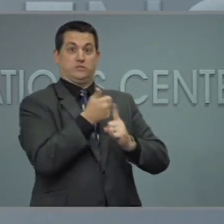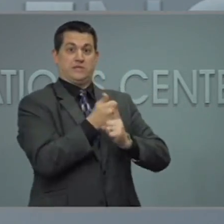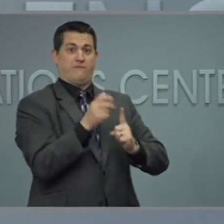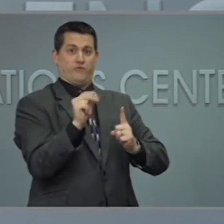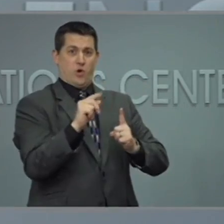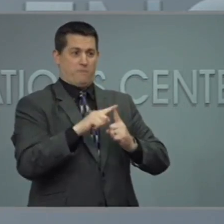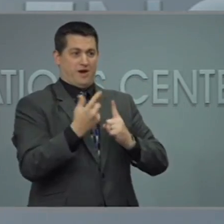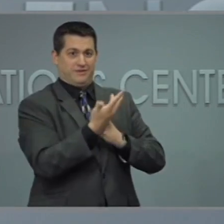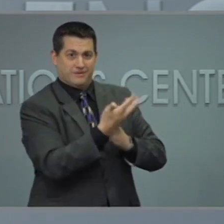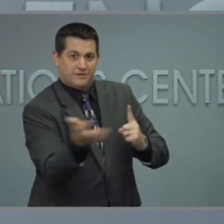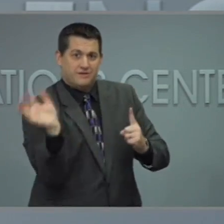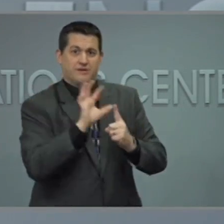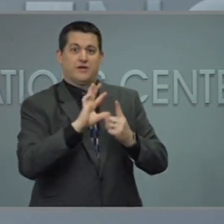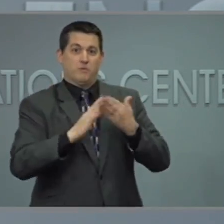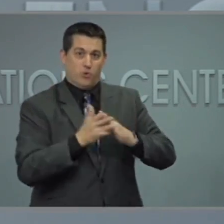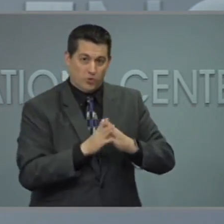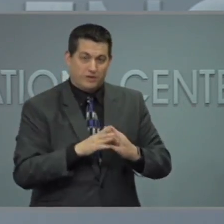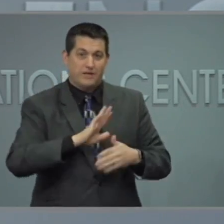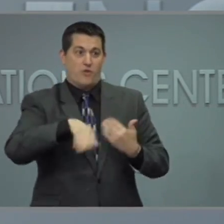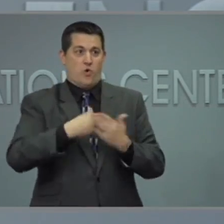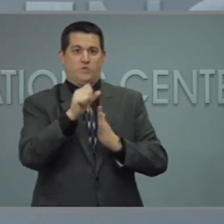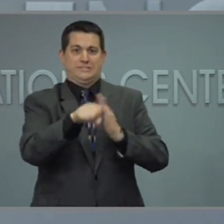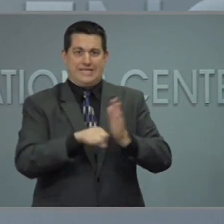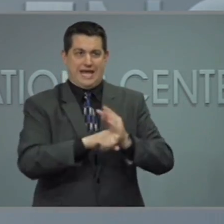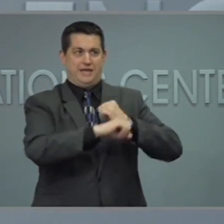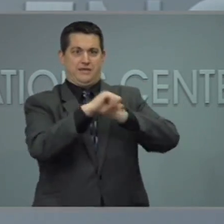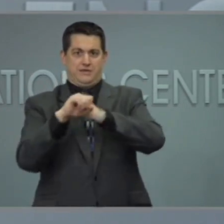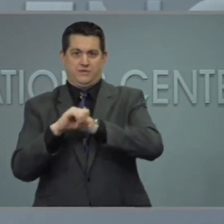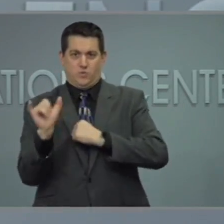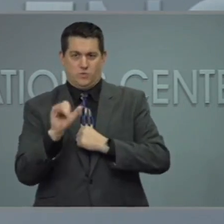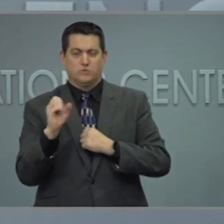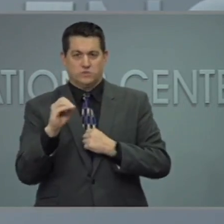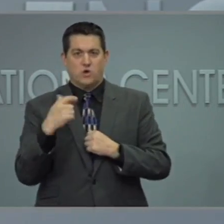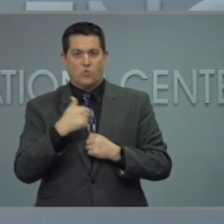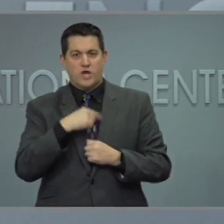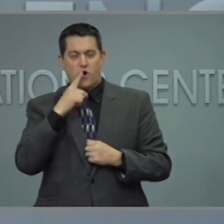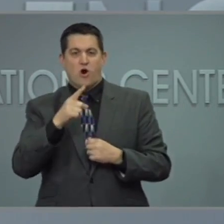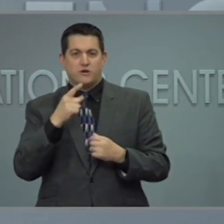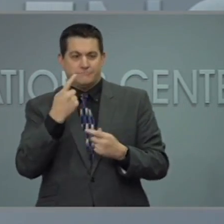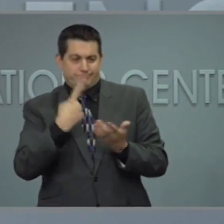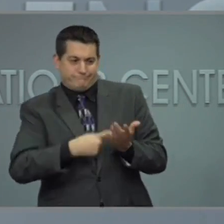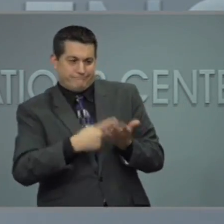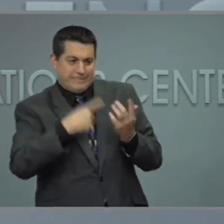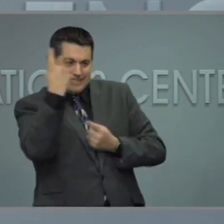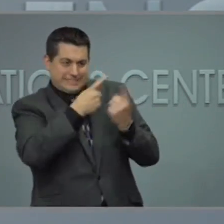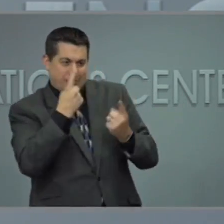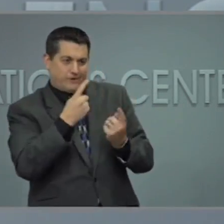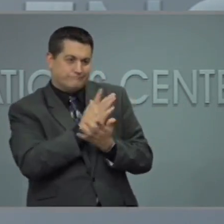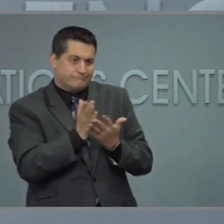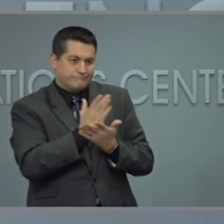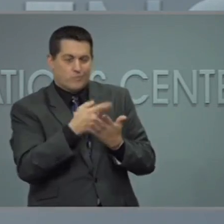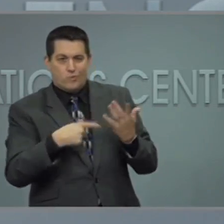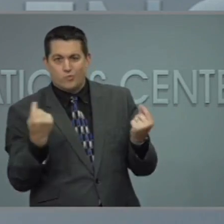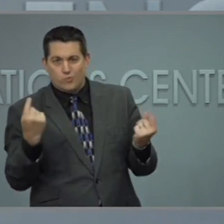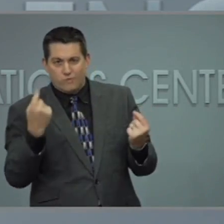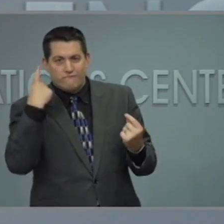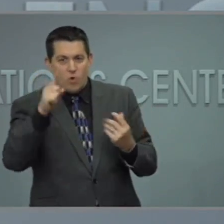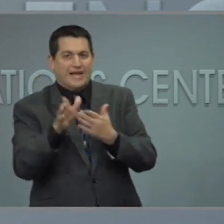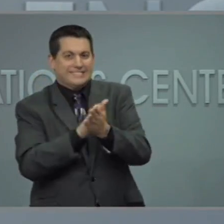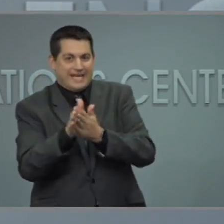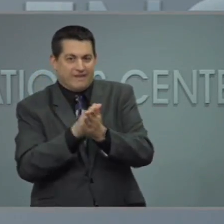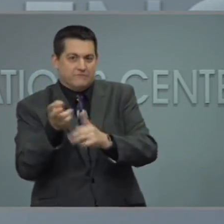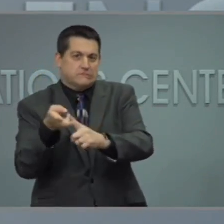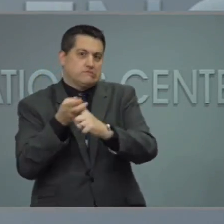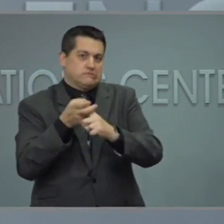protects communities and it protects our whole state. So we are definitely looking at a range of options related to incentives. And I think